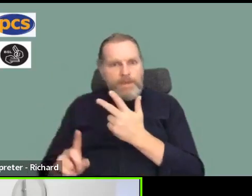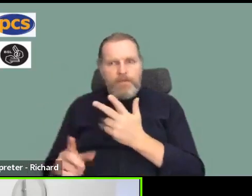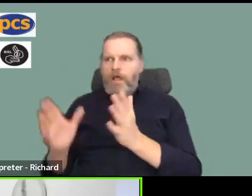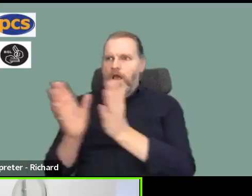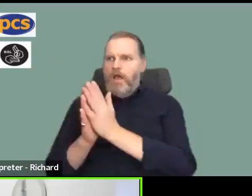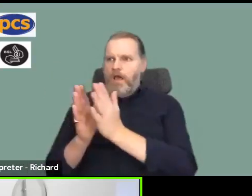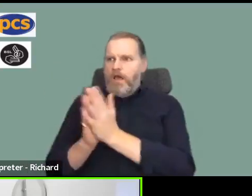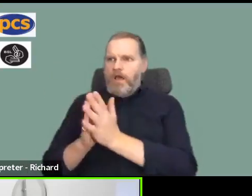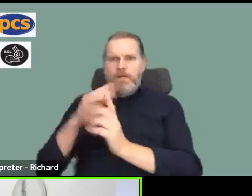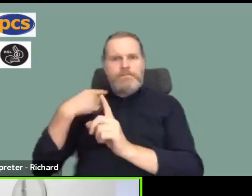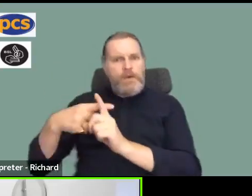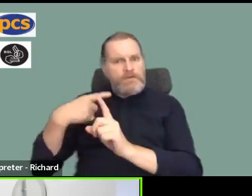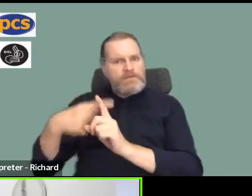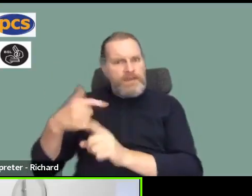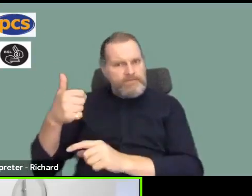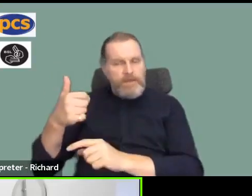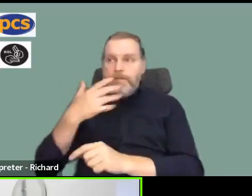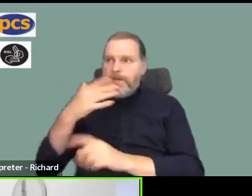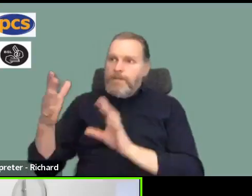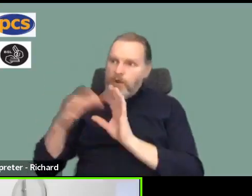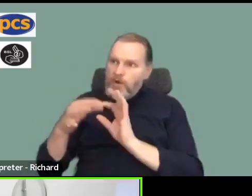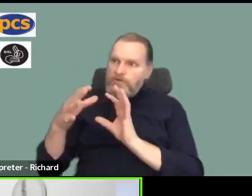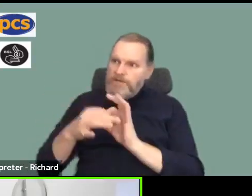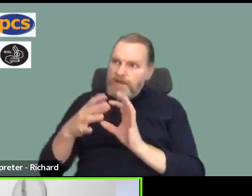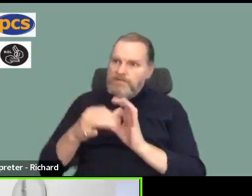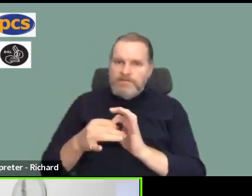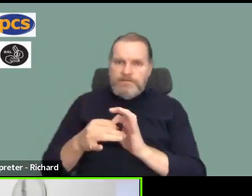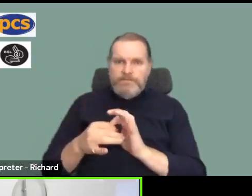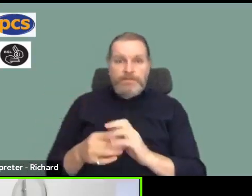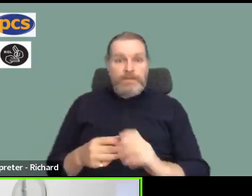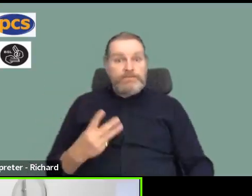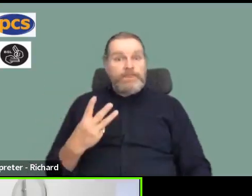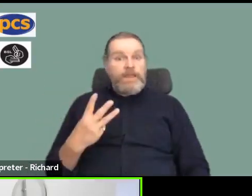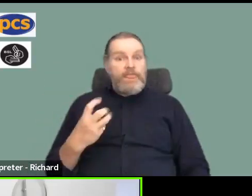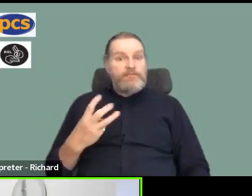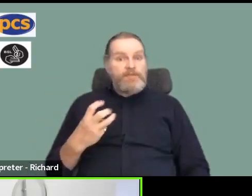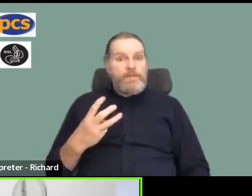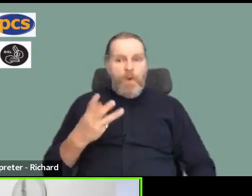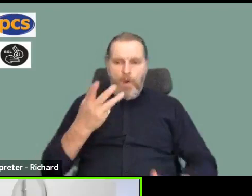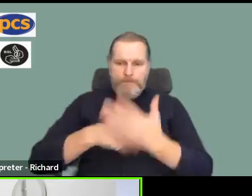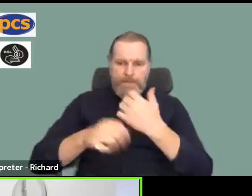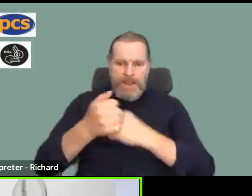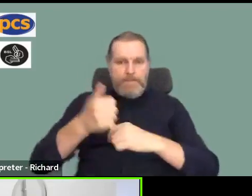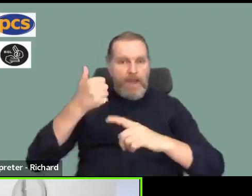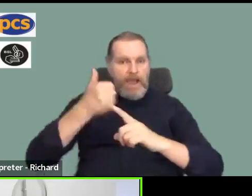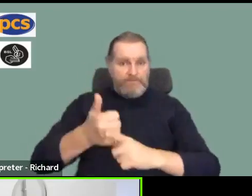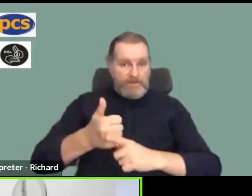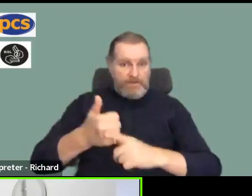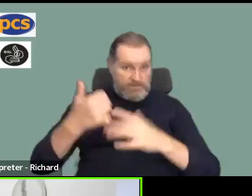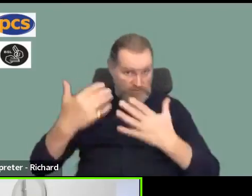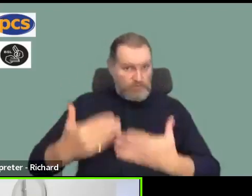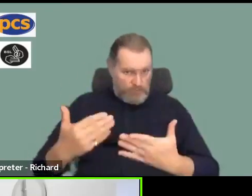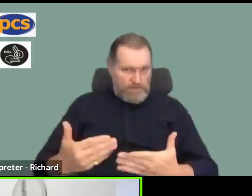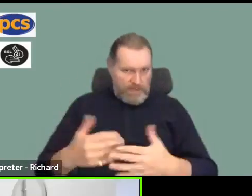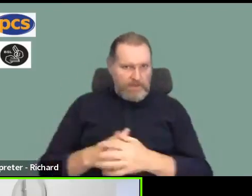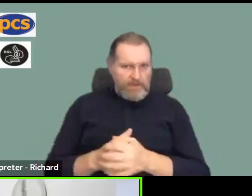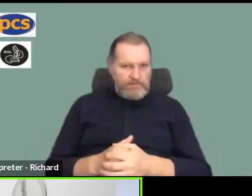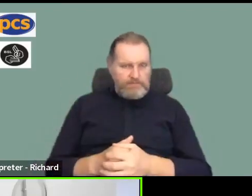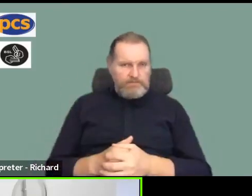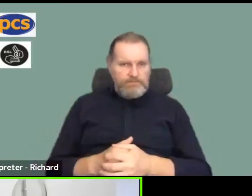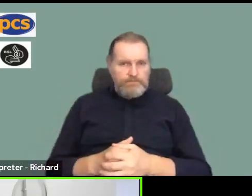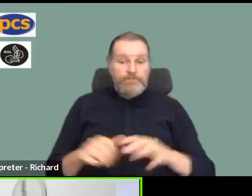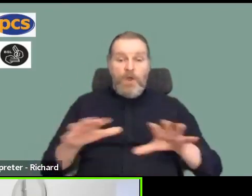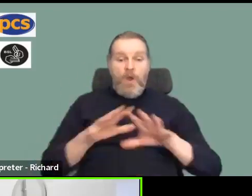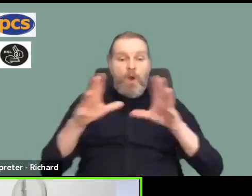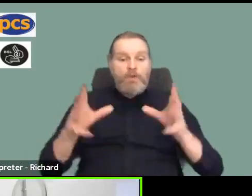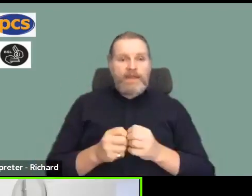their PCS details every day. Three more advocates, three more became advocates today after our meeting with 164